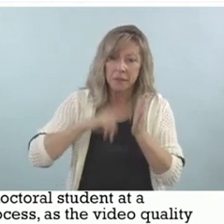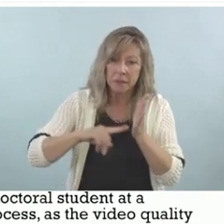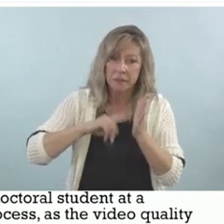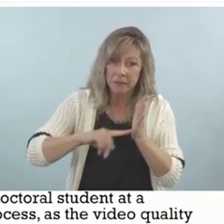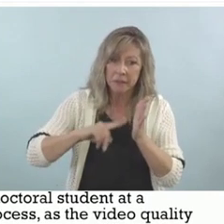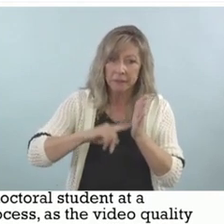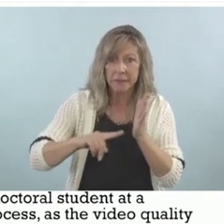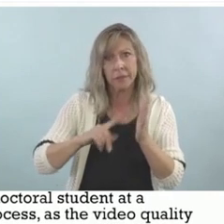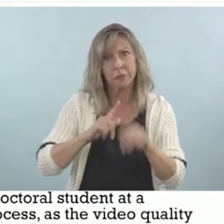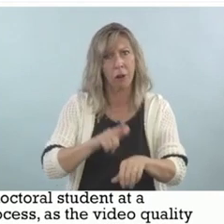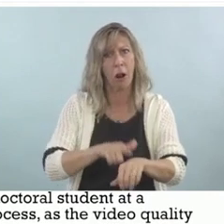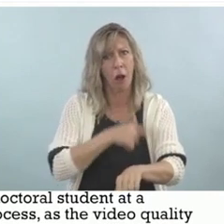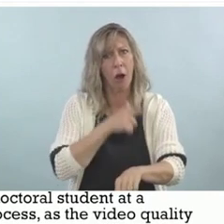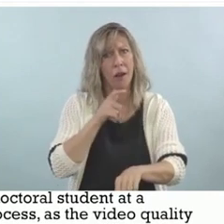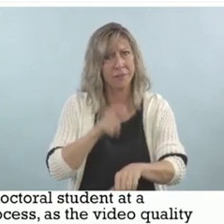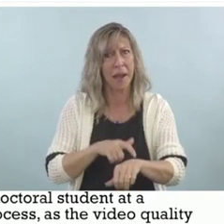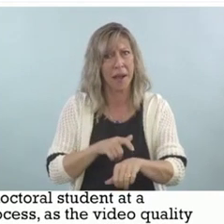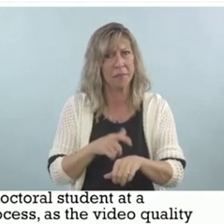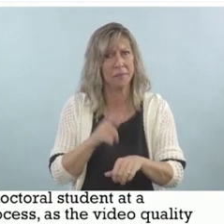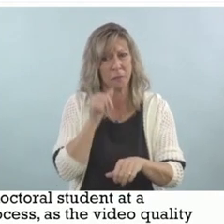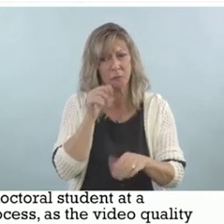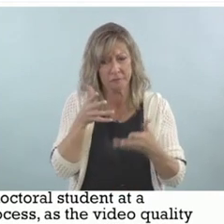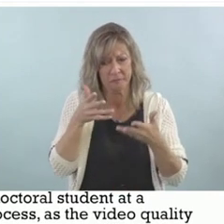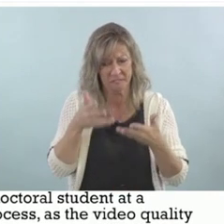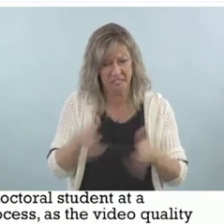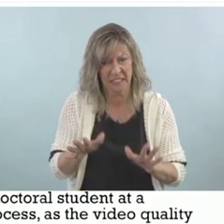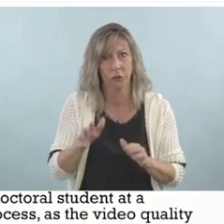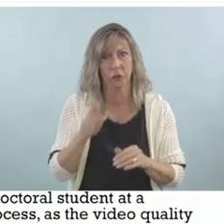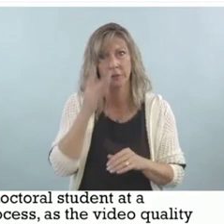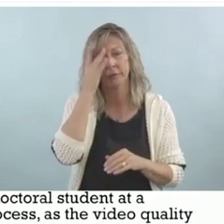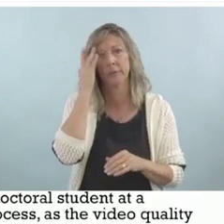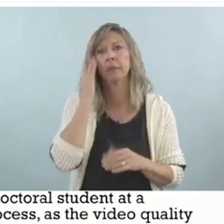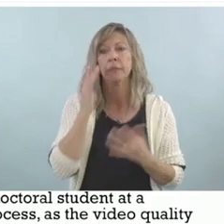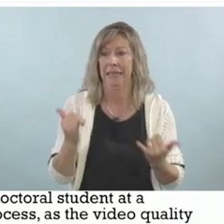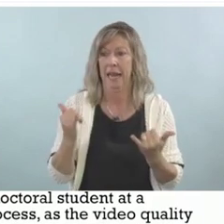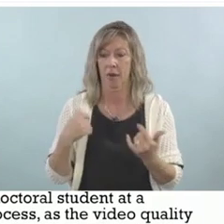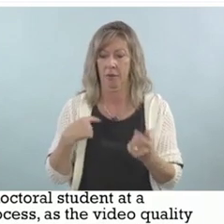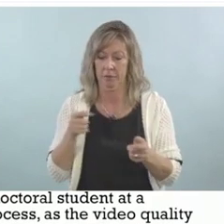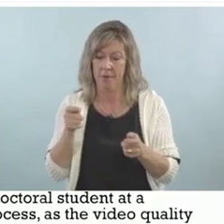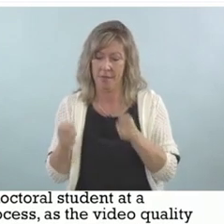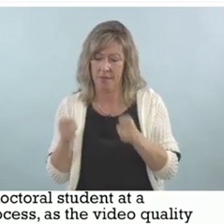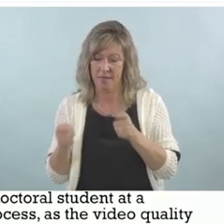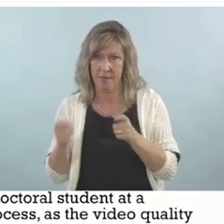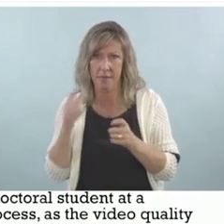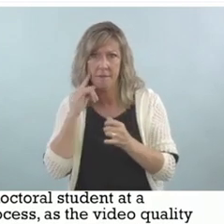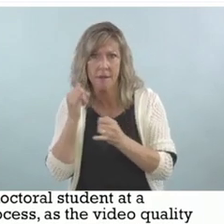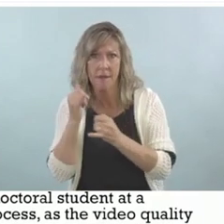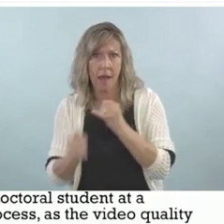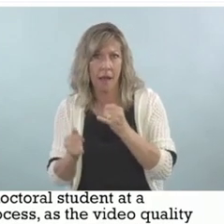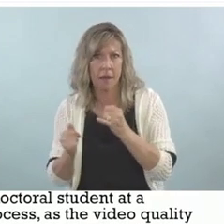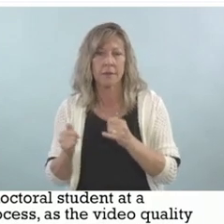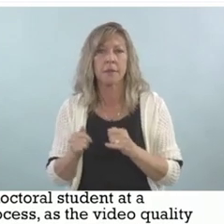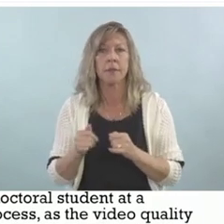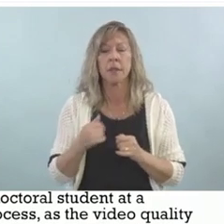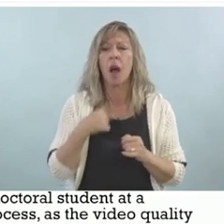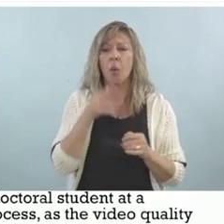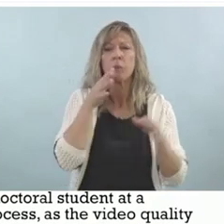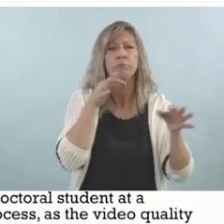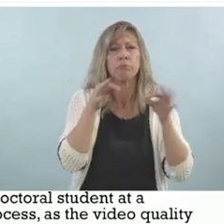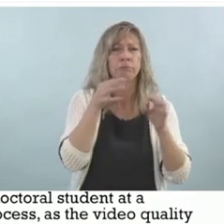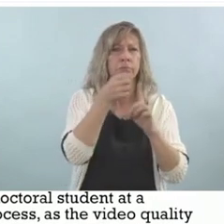and I'm actually writing up a revision on the manuscript now. So let me tell you about some of the work I did.